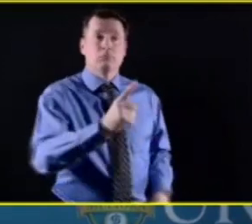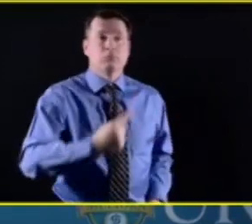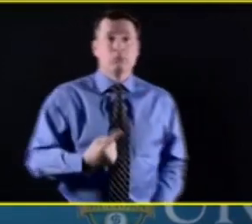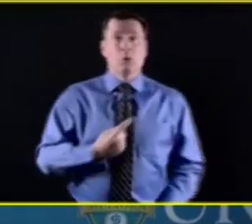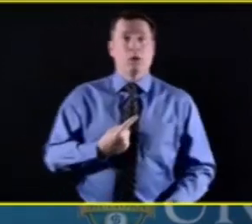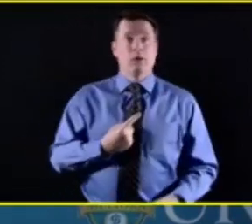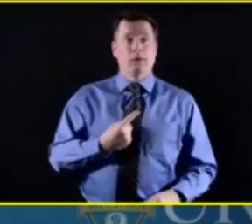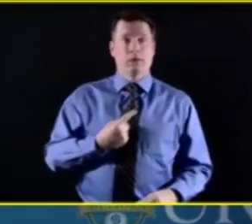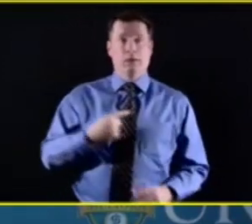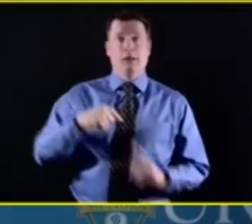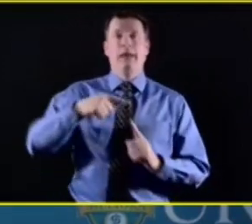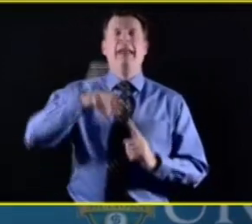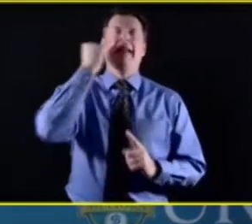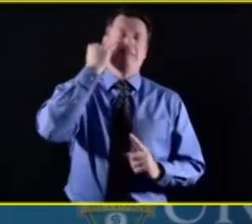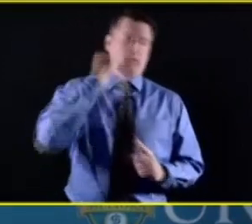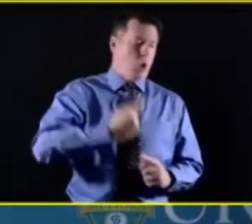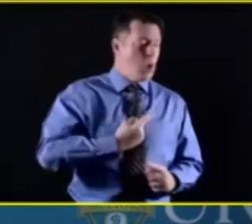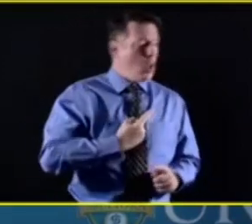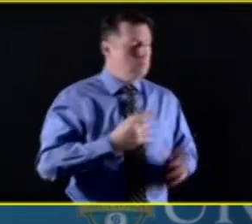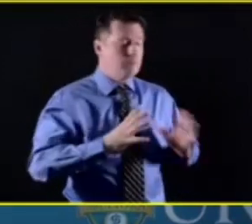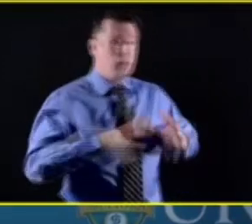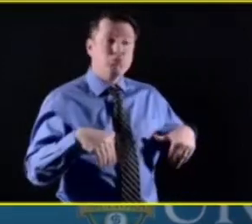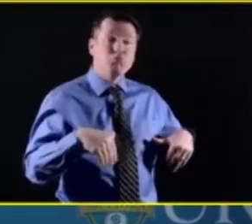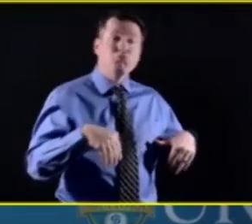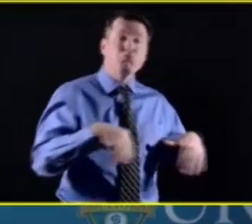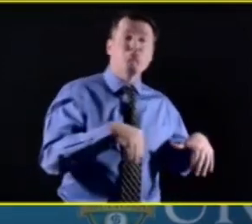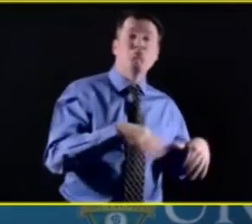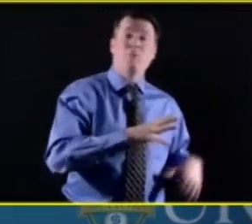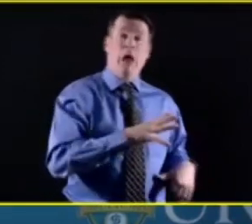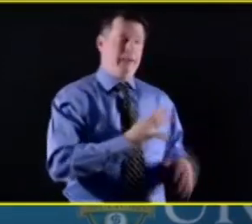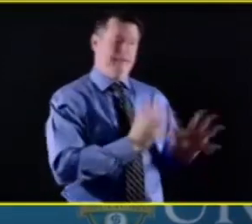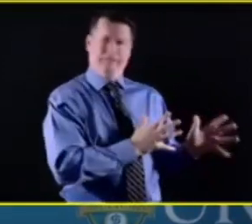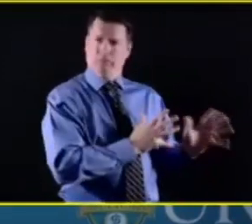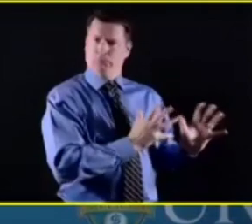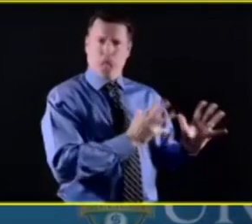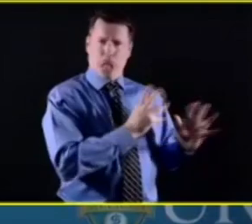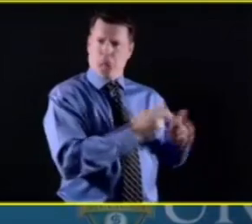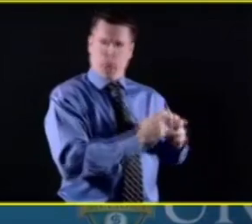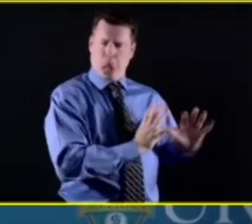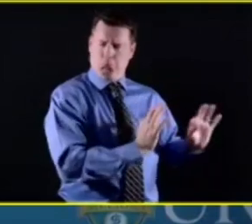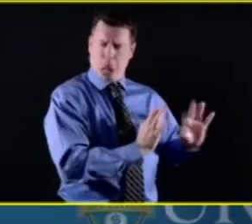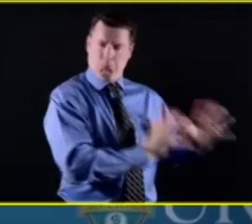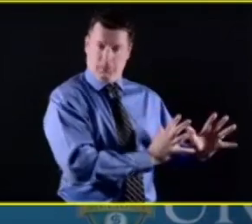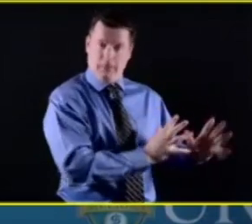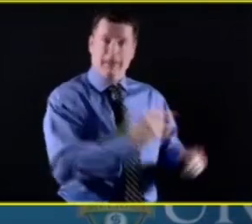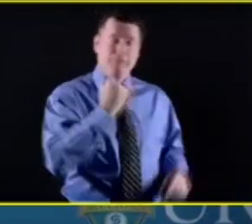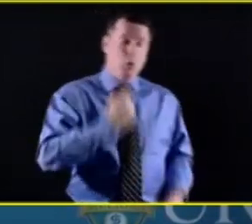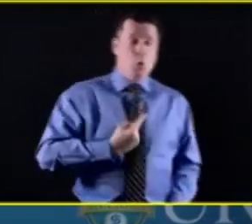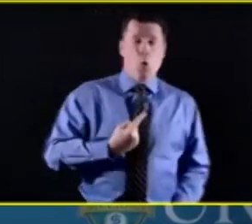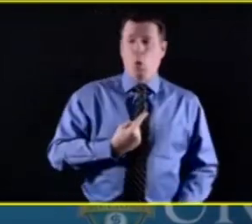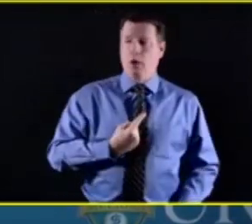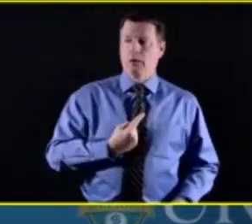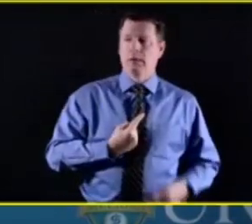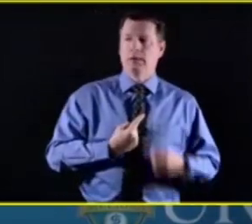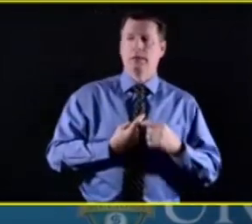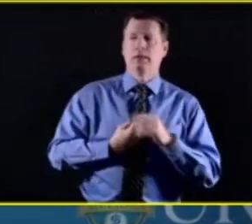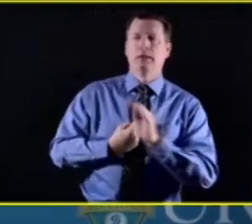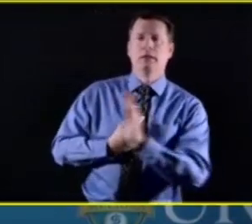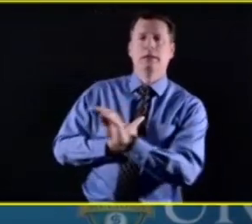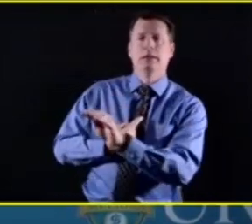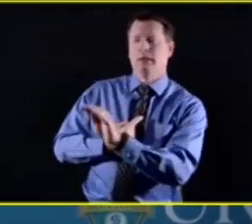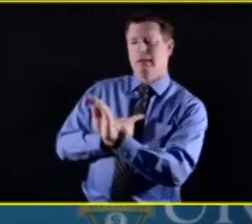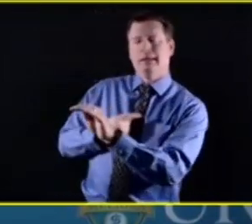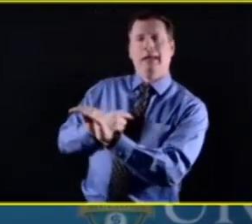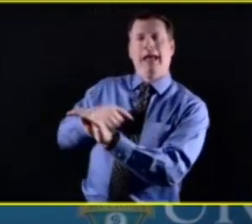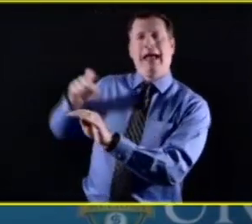and that's okay. Um, but where people, there's a mismatch between what the individual needs from others by way of